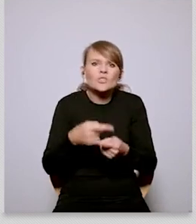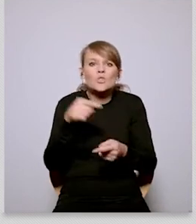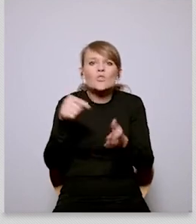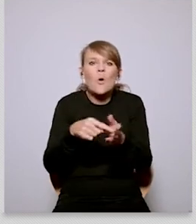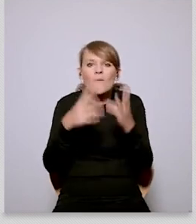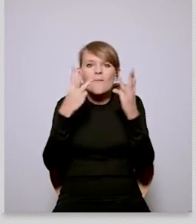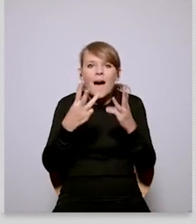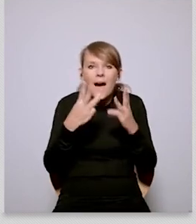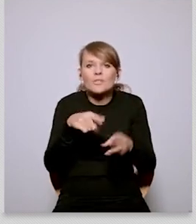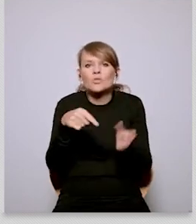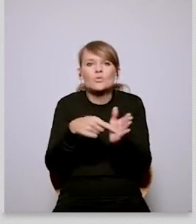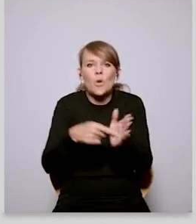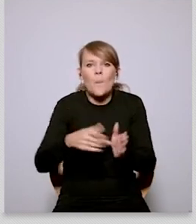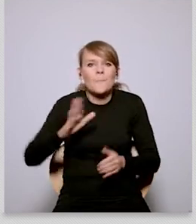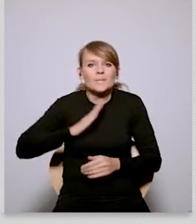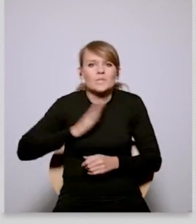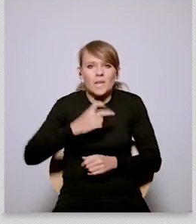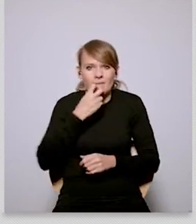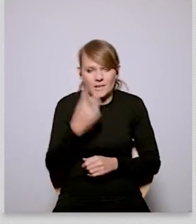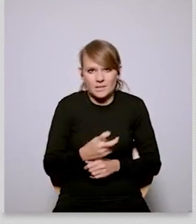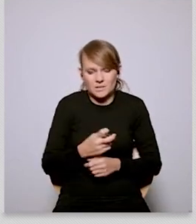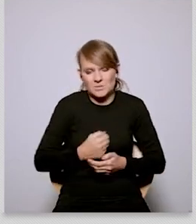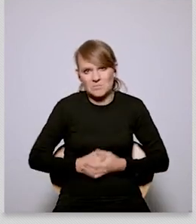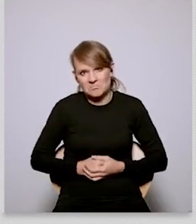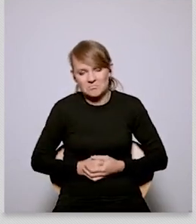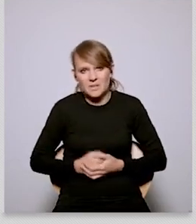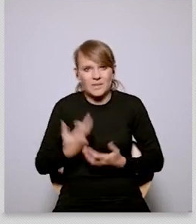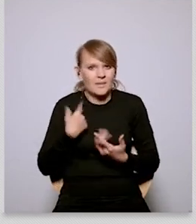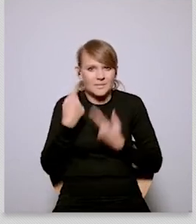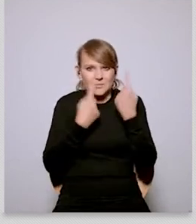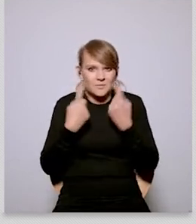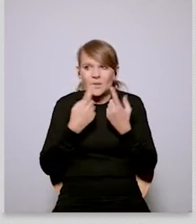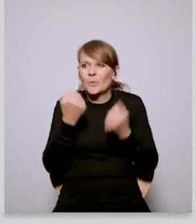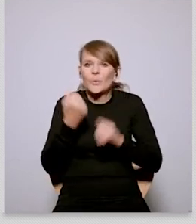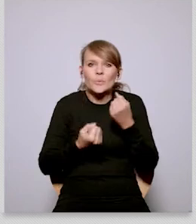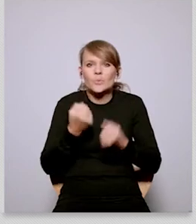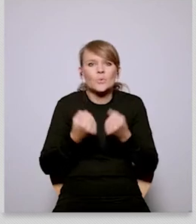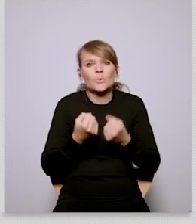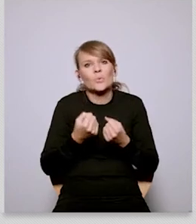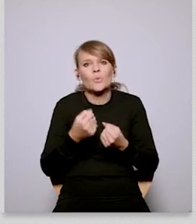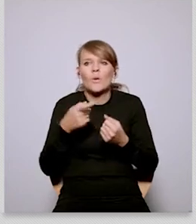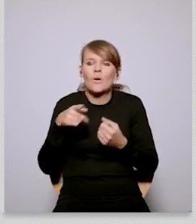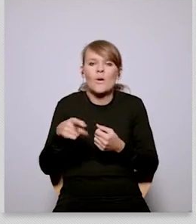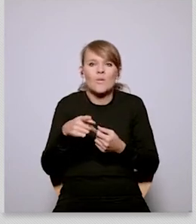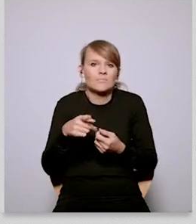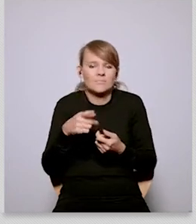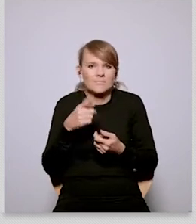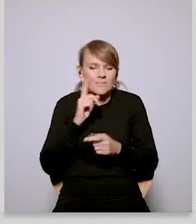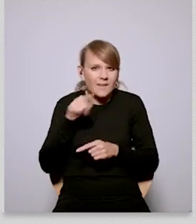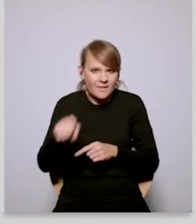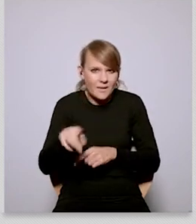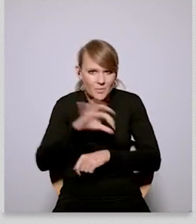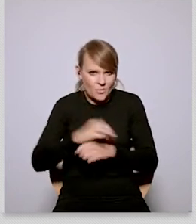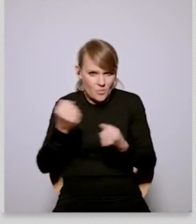about because maybe indeed it is it is necessary but in the debate it is being said that it is a part of our energy